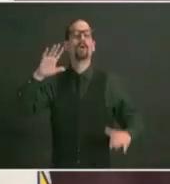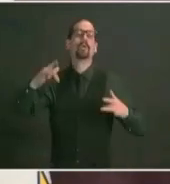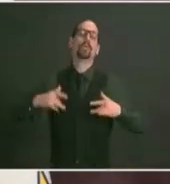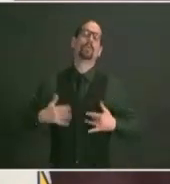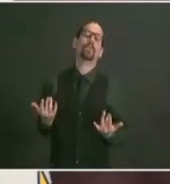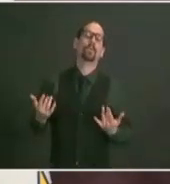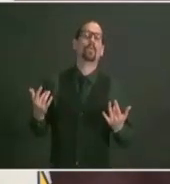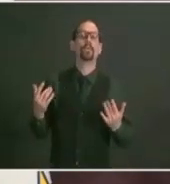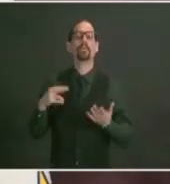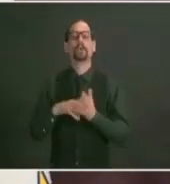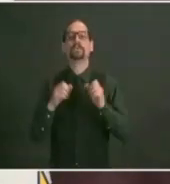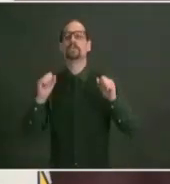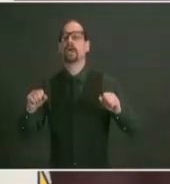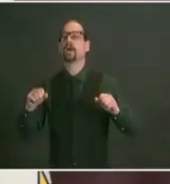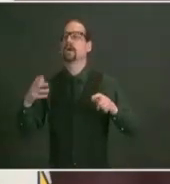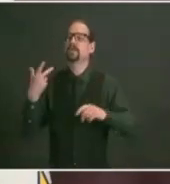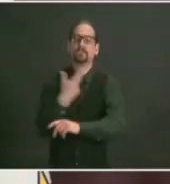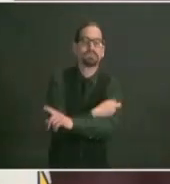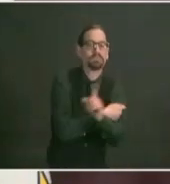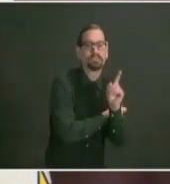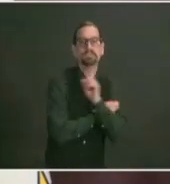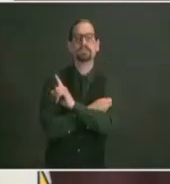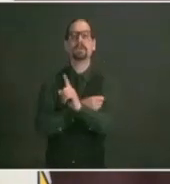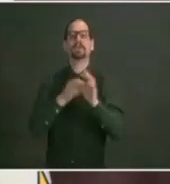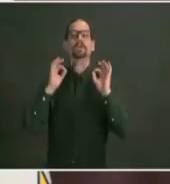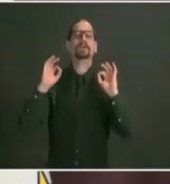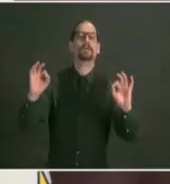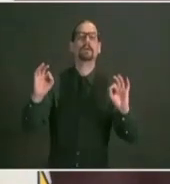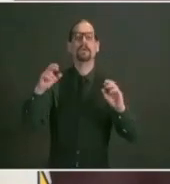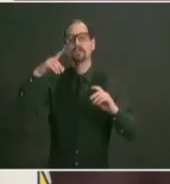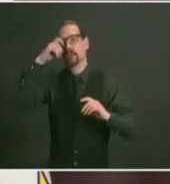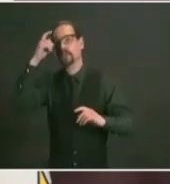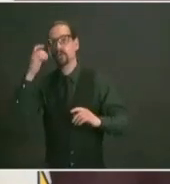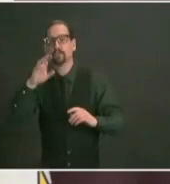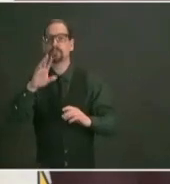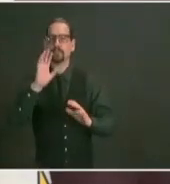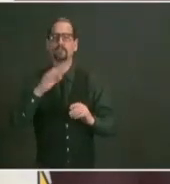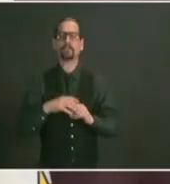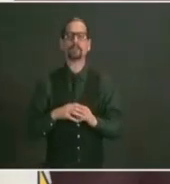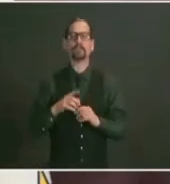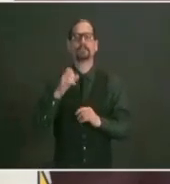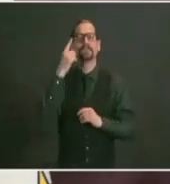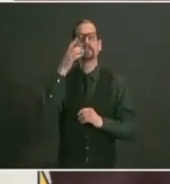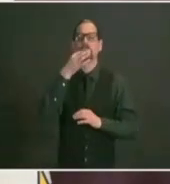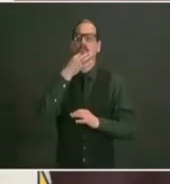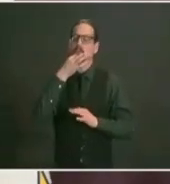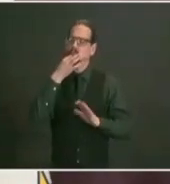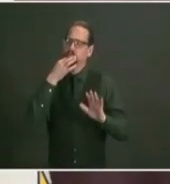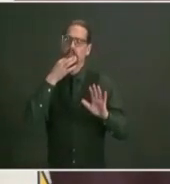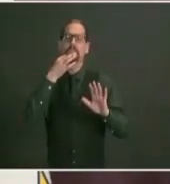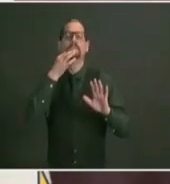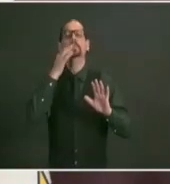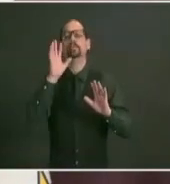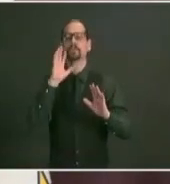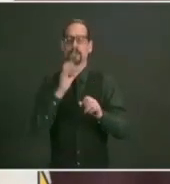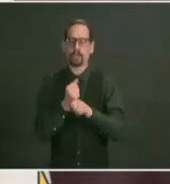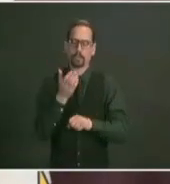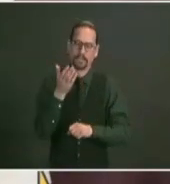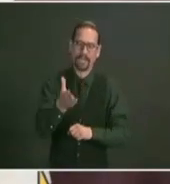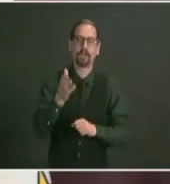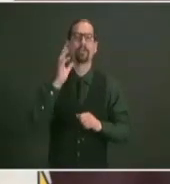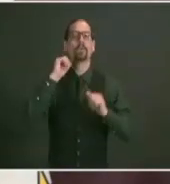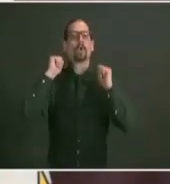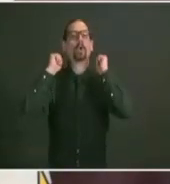will be eligible to make an appointment for a first dose of covet 19 as i stated last week